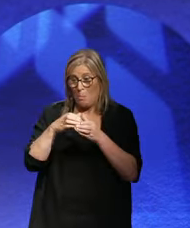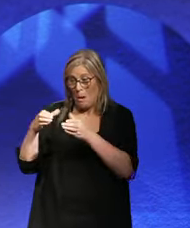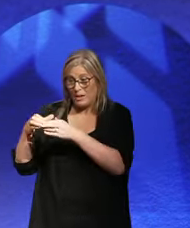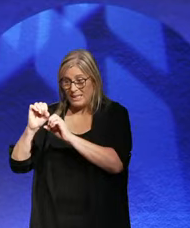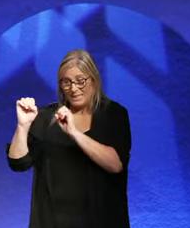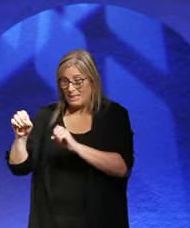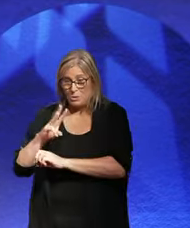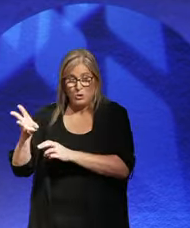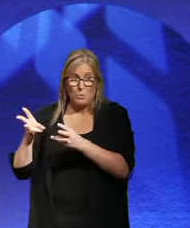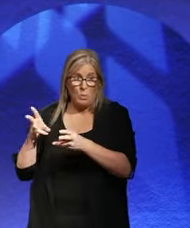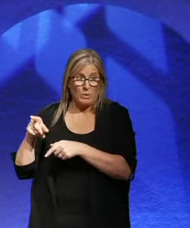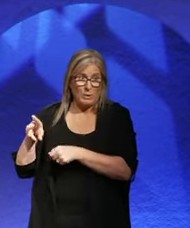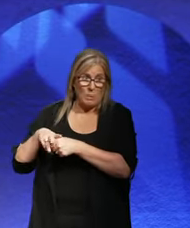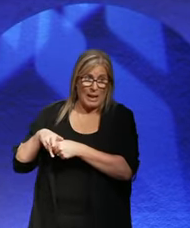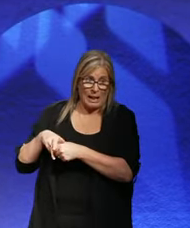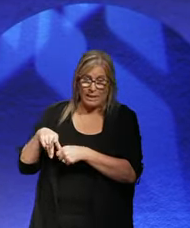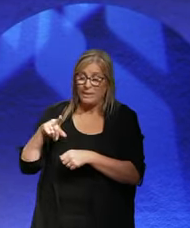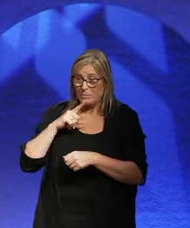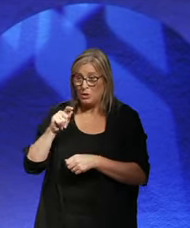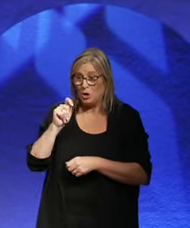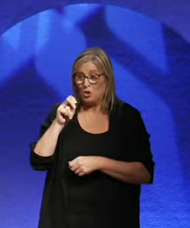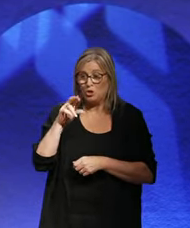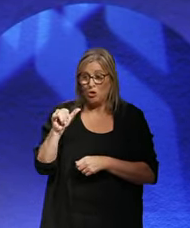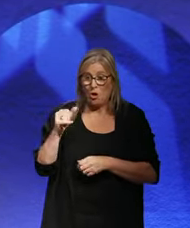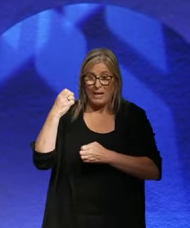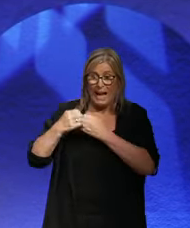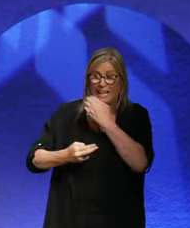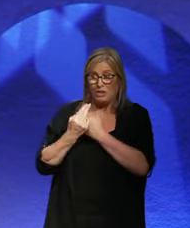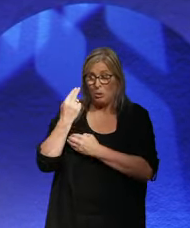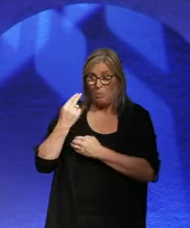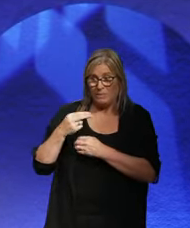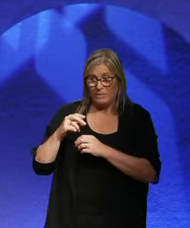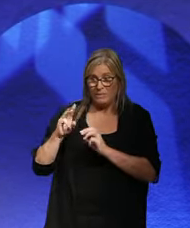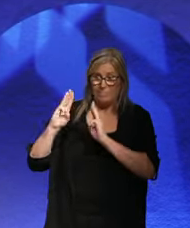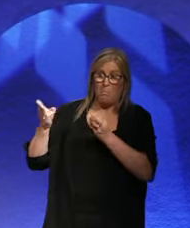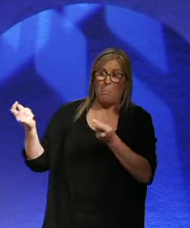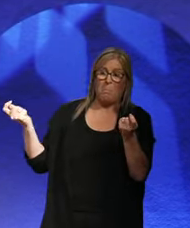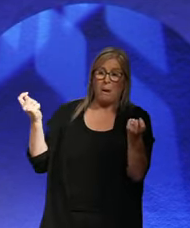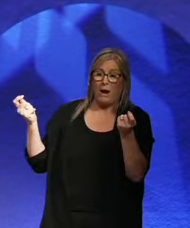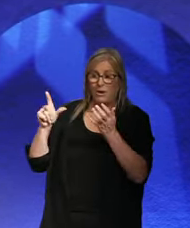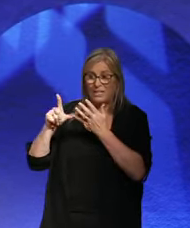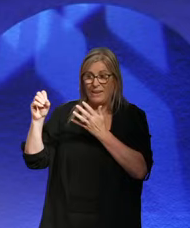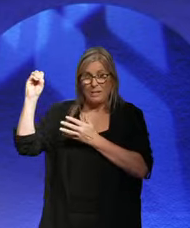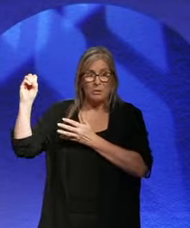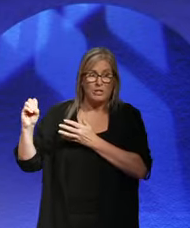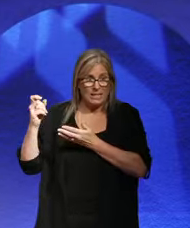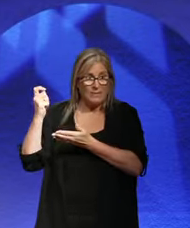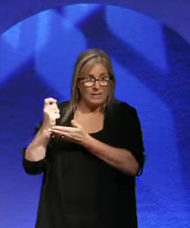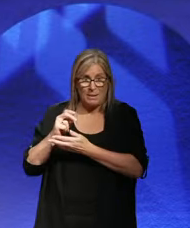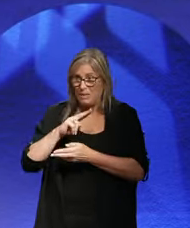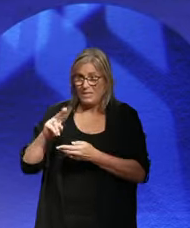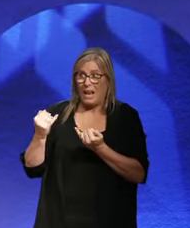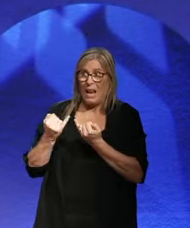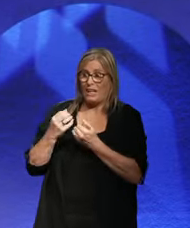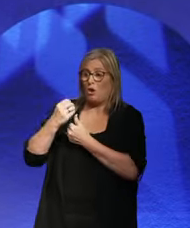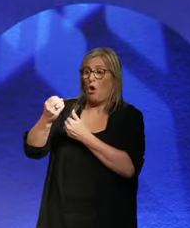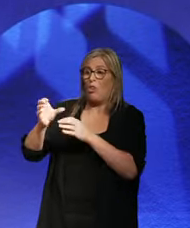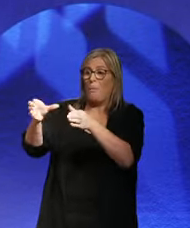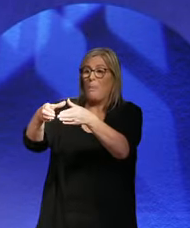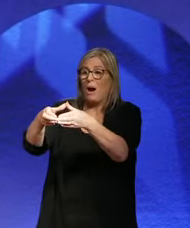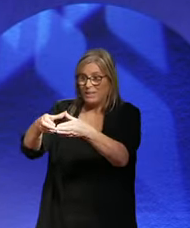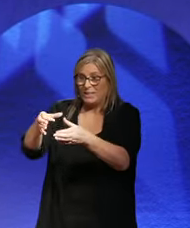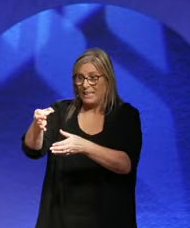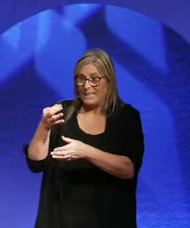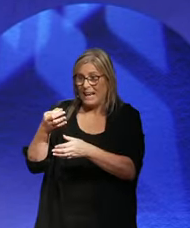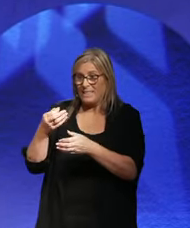way, because the Tories end up being in power 70% of the time. So it's not as if the other party gets the power. The other party gets the